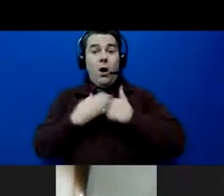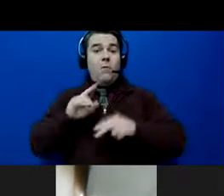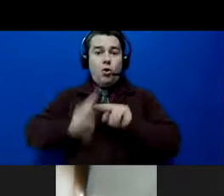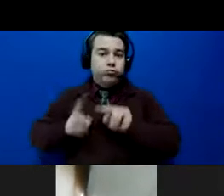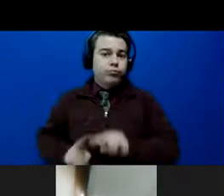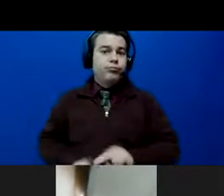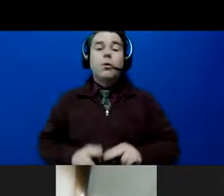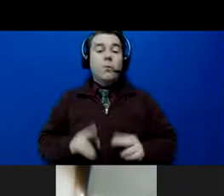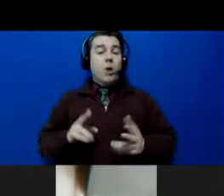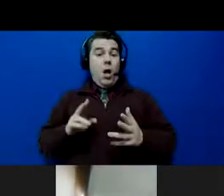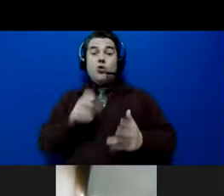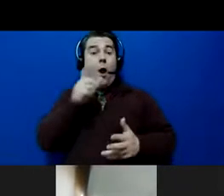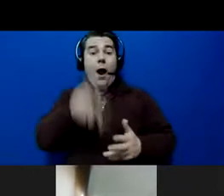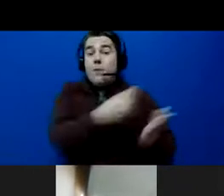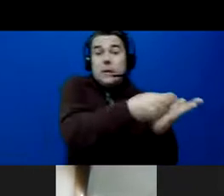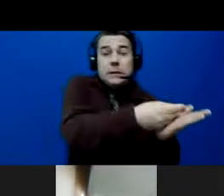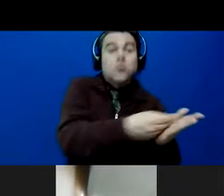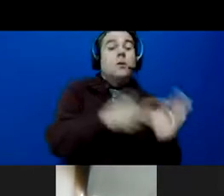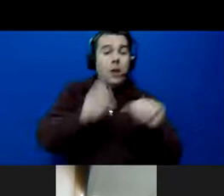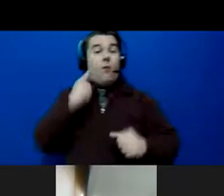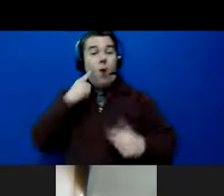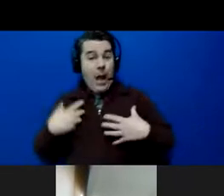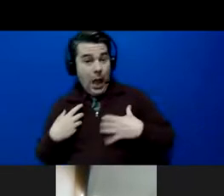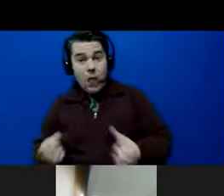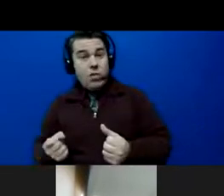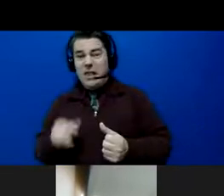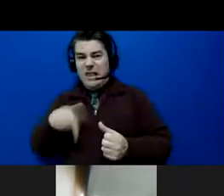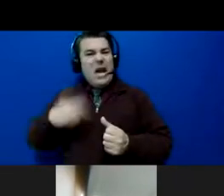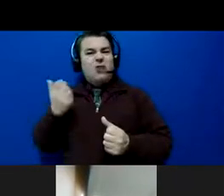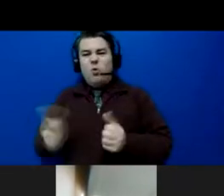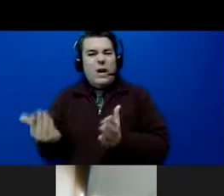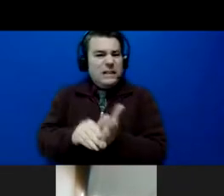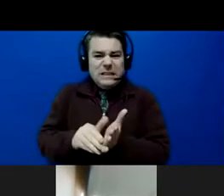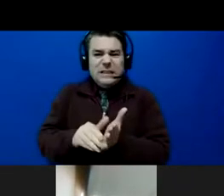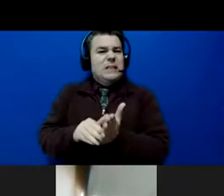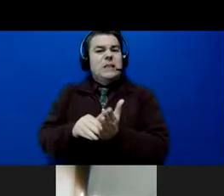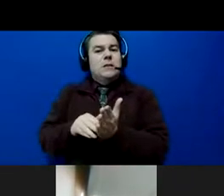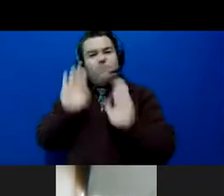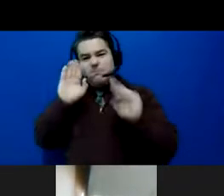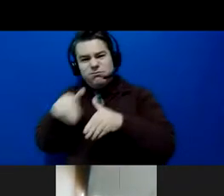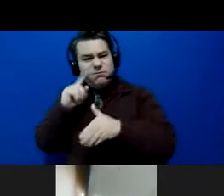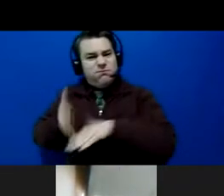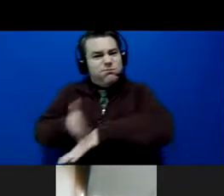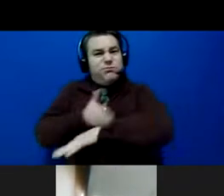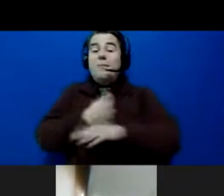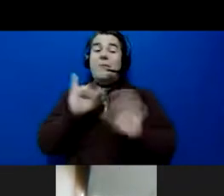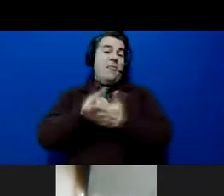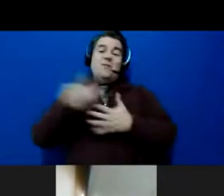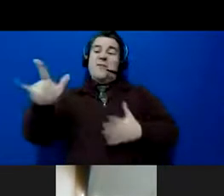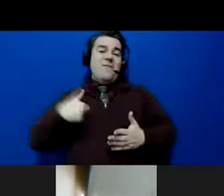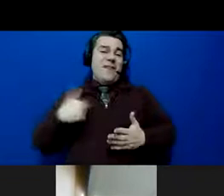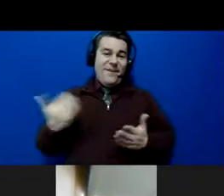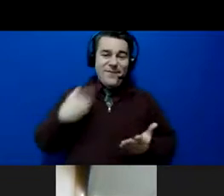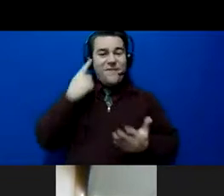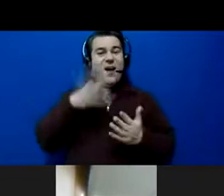So get your why down and link that to a feeling. All right, guys. That's all I got for our